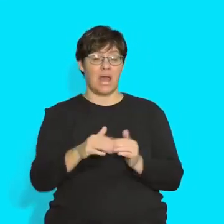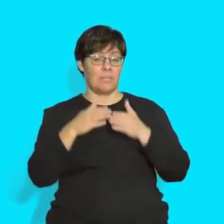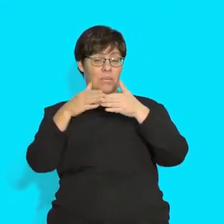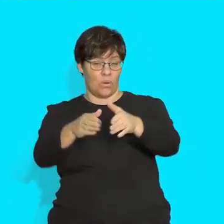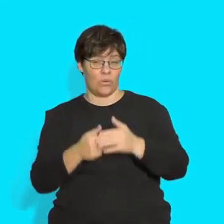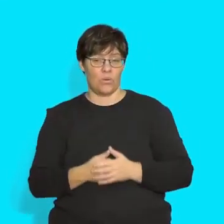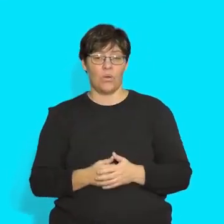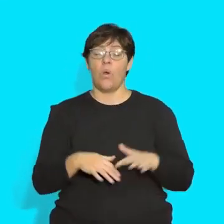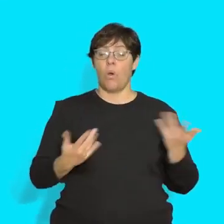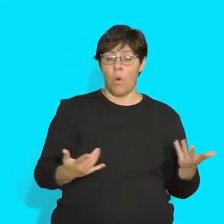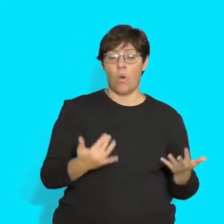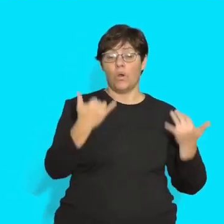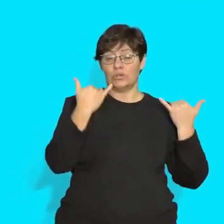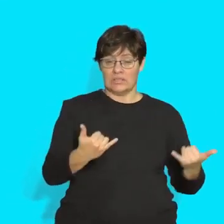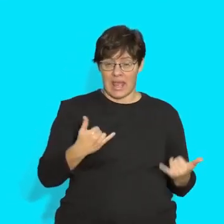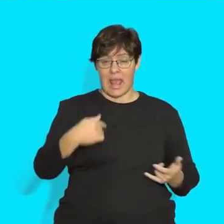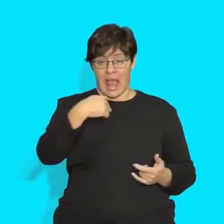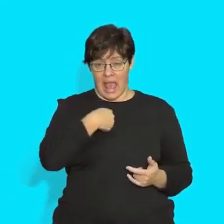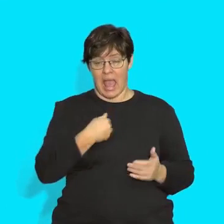to a island by boat.